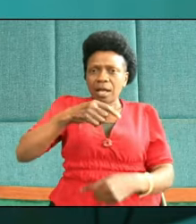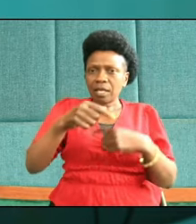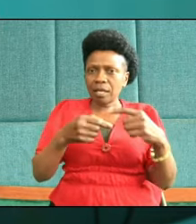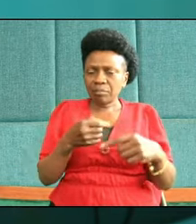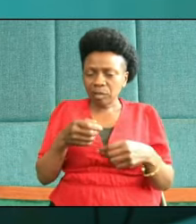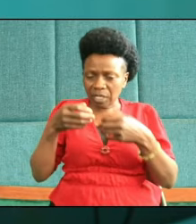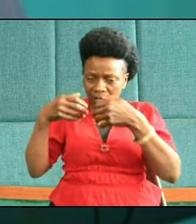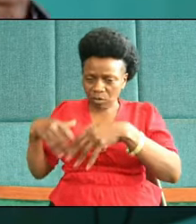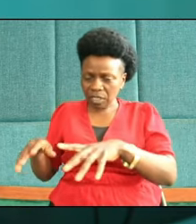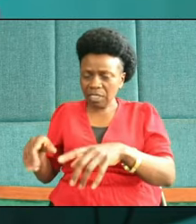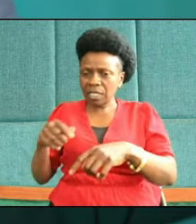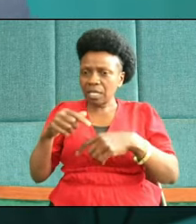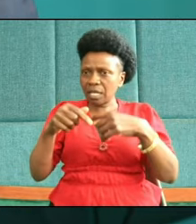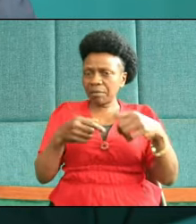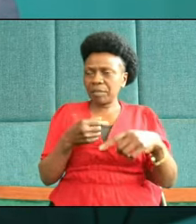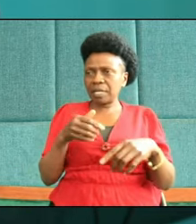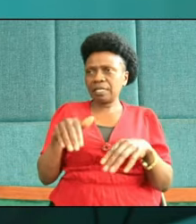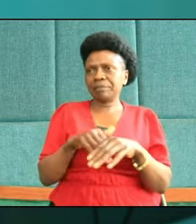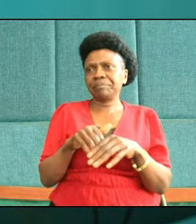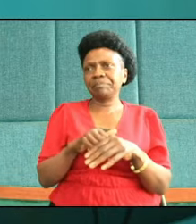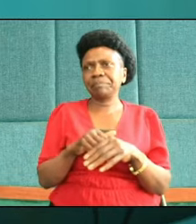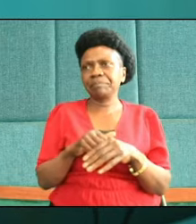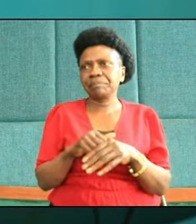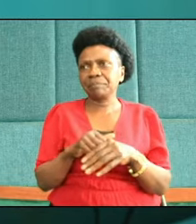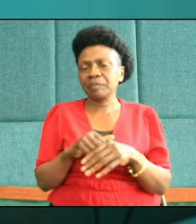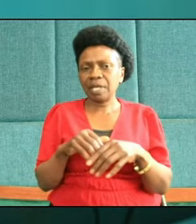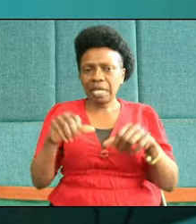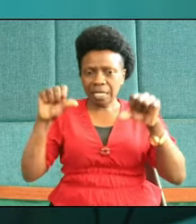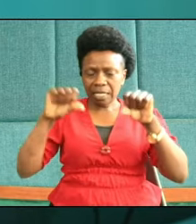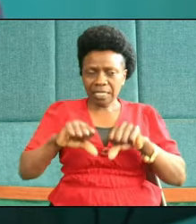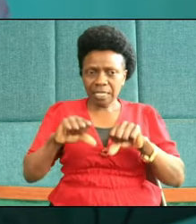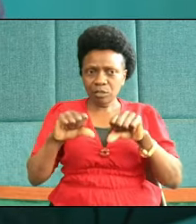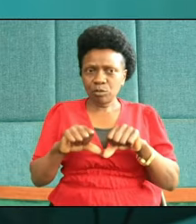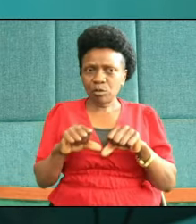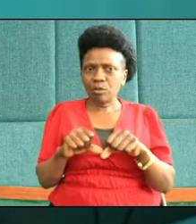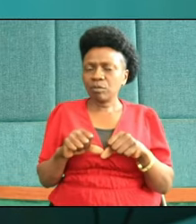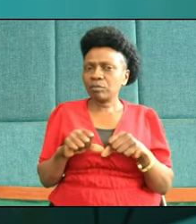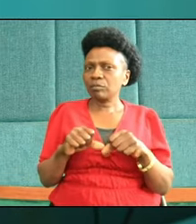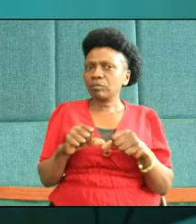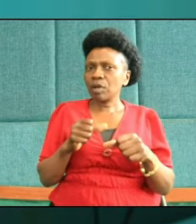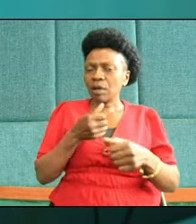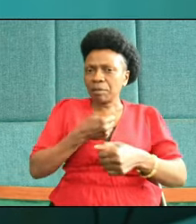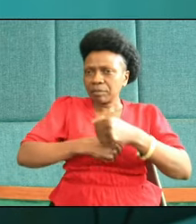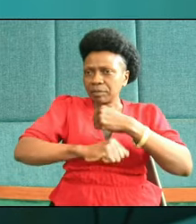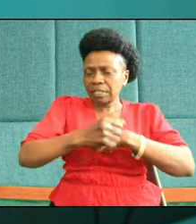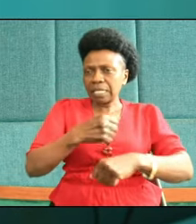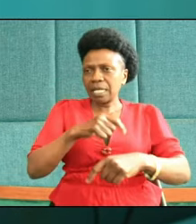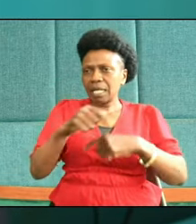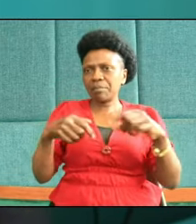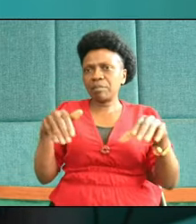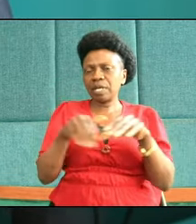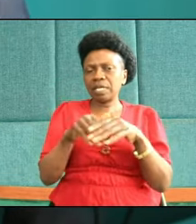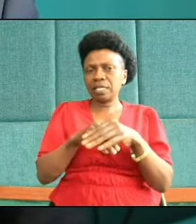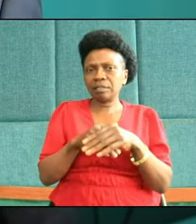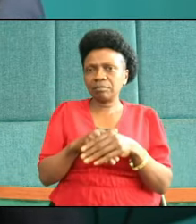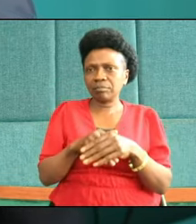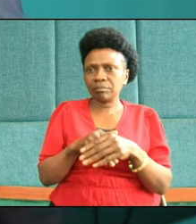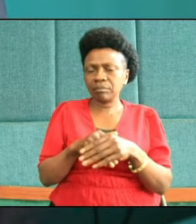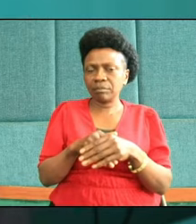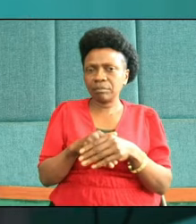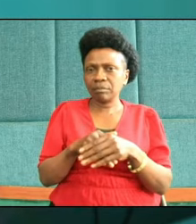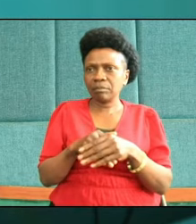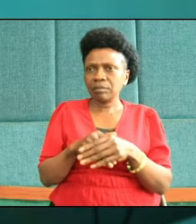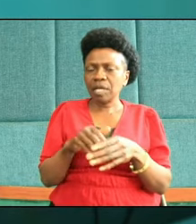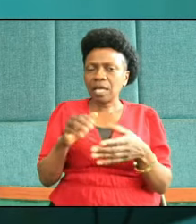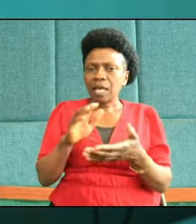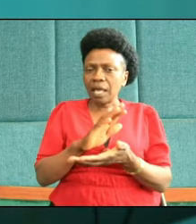came in, marital difficulties came in, sexual immorality came in, and the misuse of spiritual gifts also came